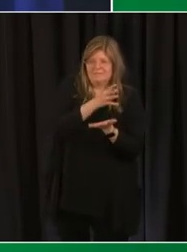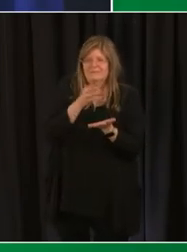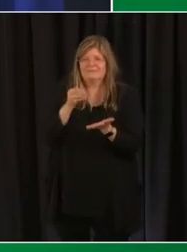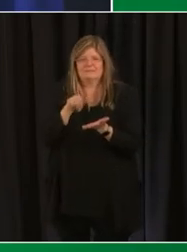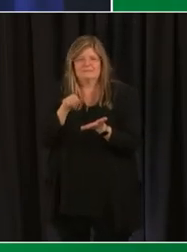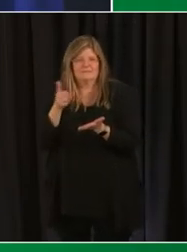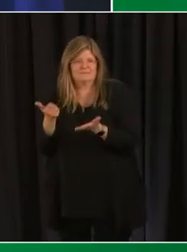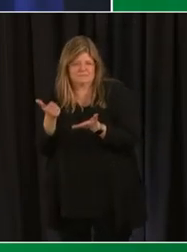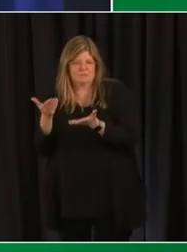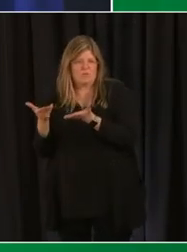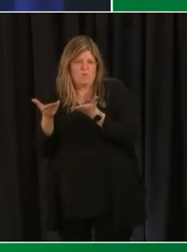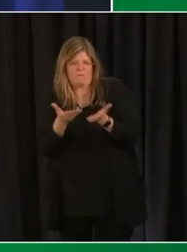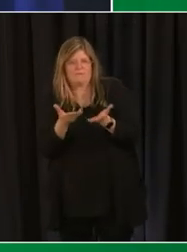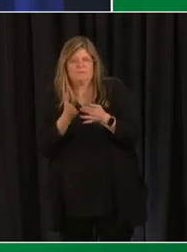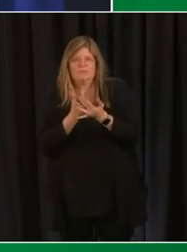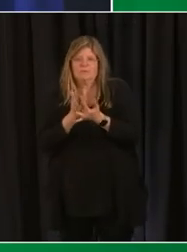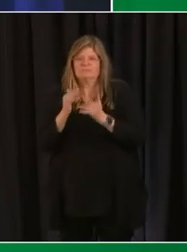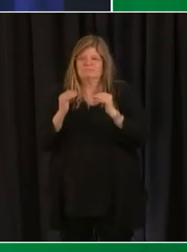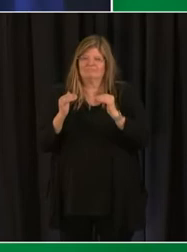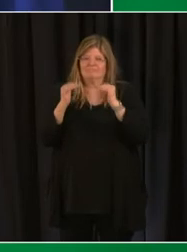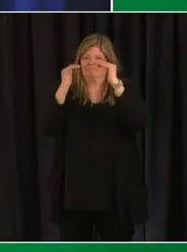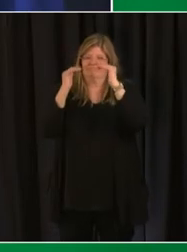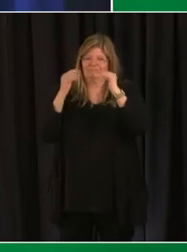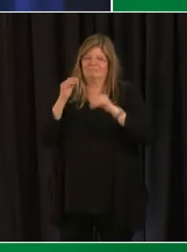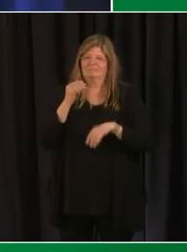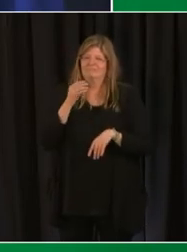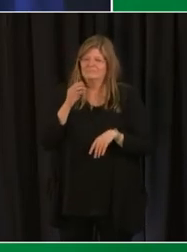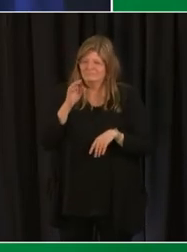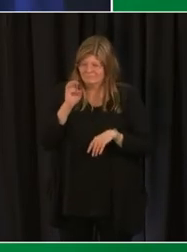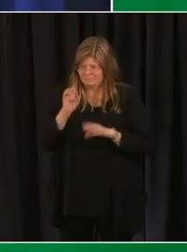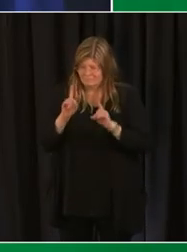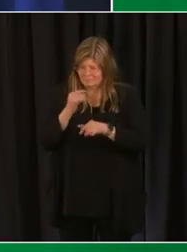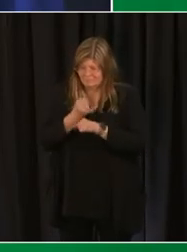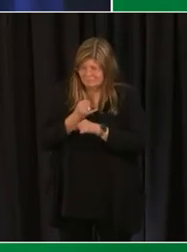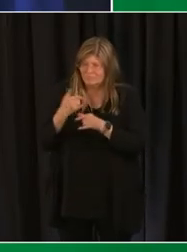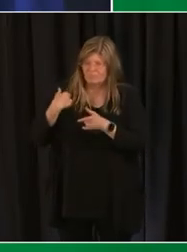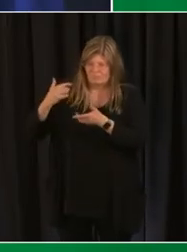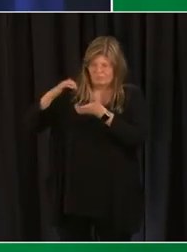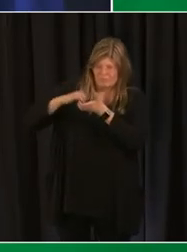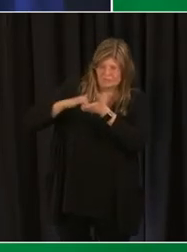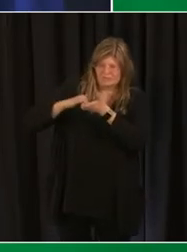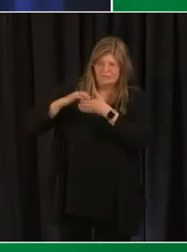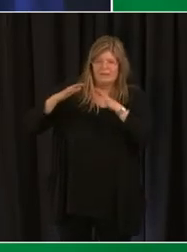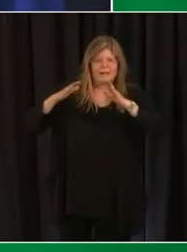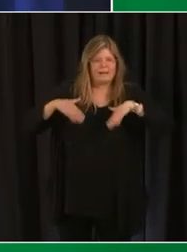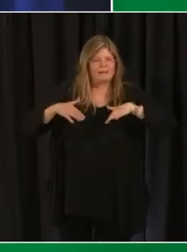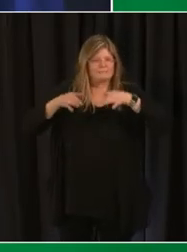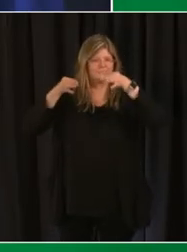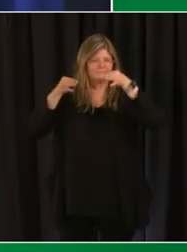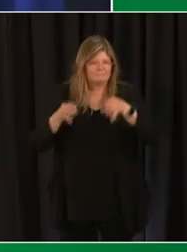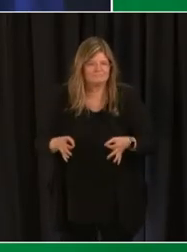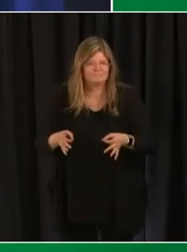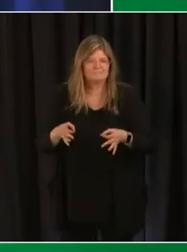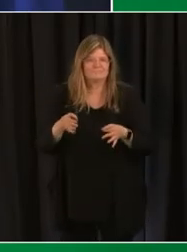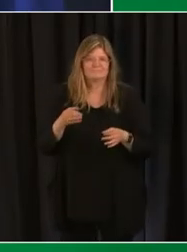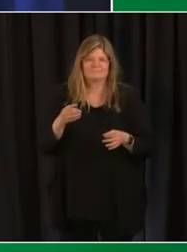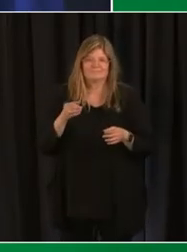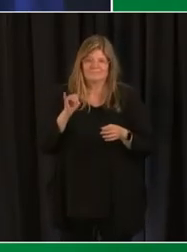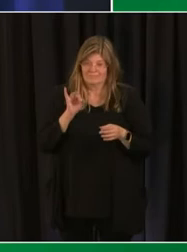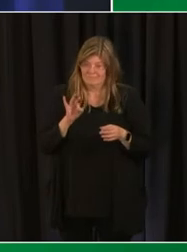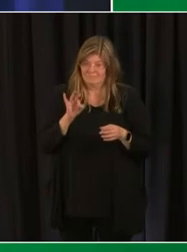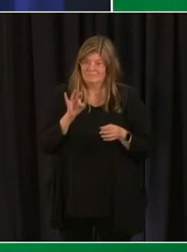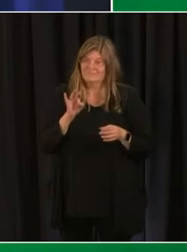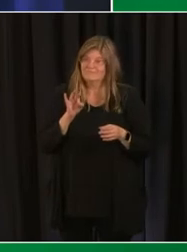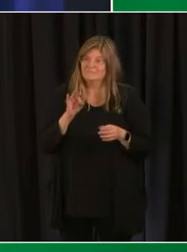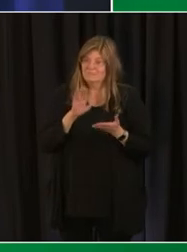course offerings through higher ed institutions that we partner with we haven't made a determination of whether or not that would